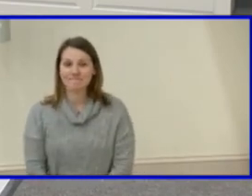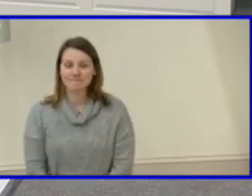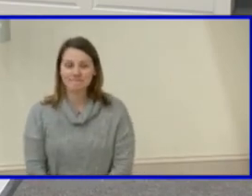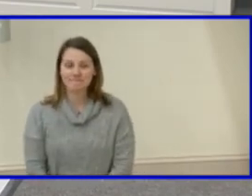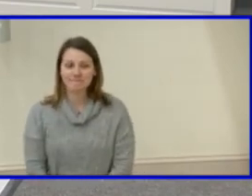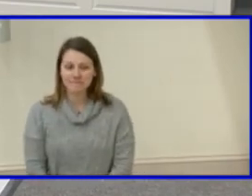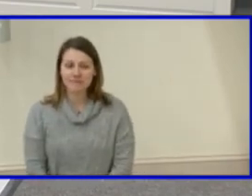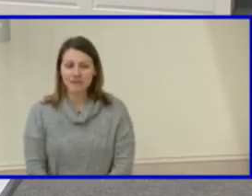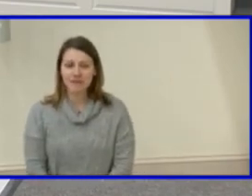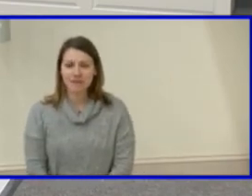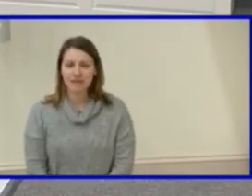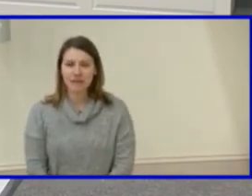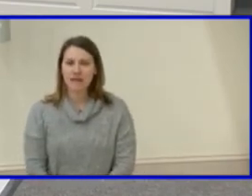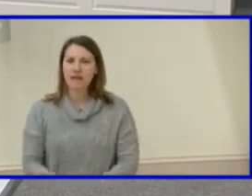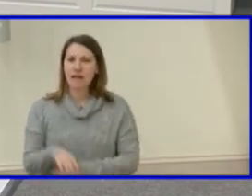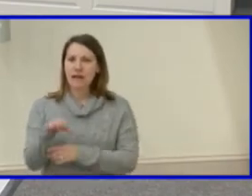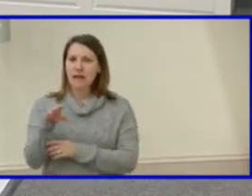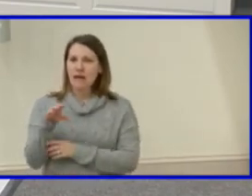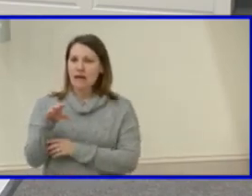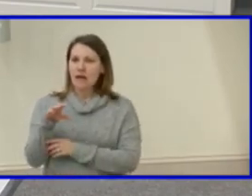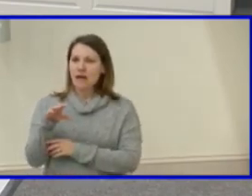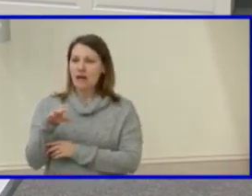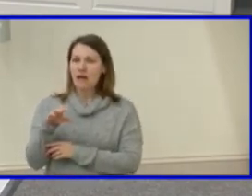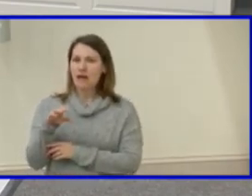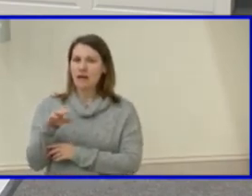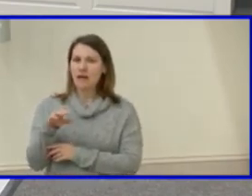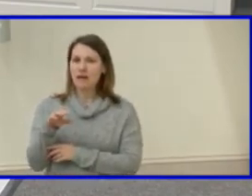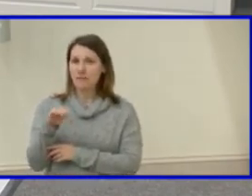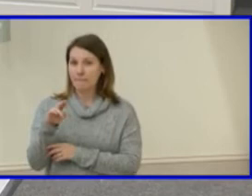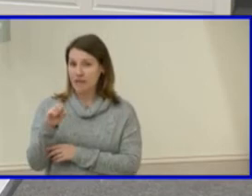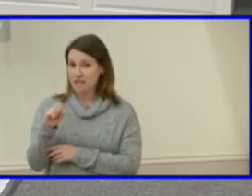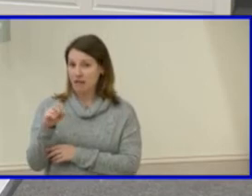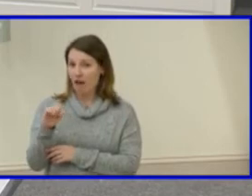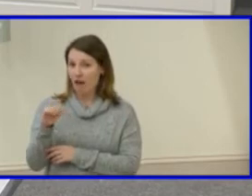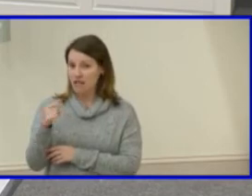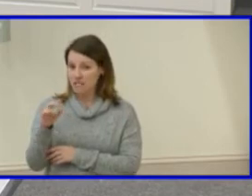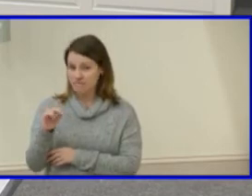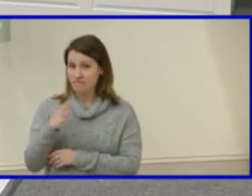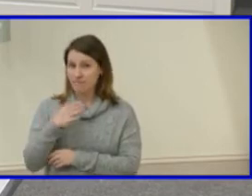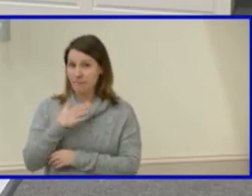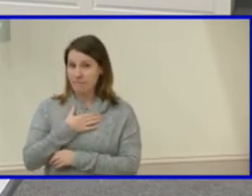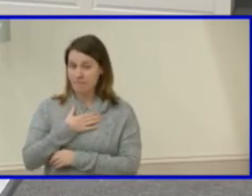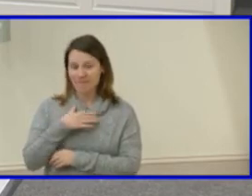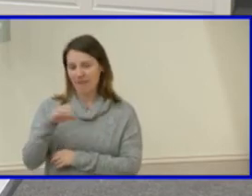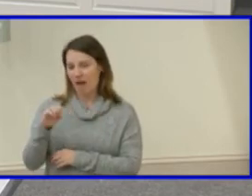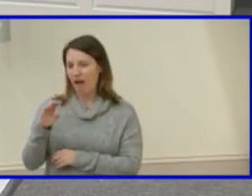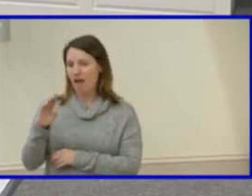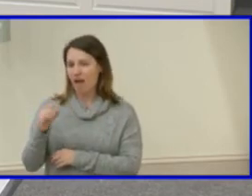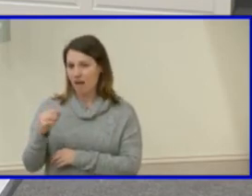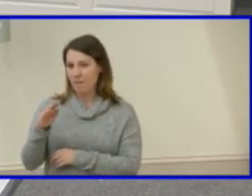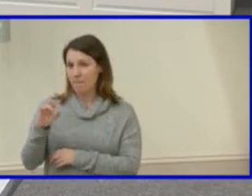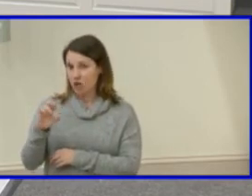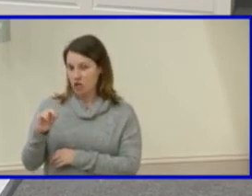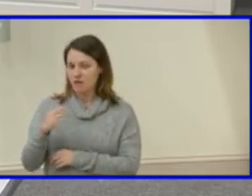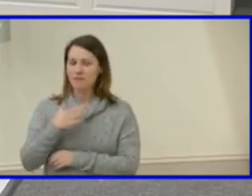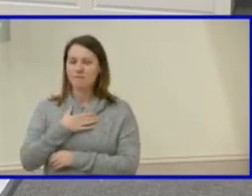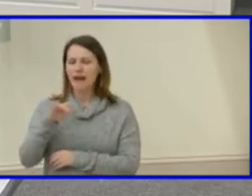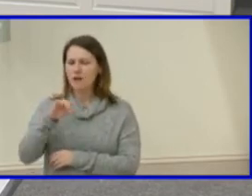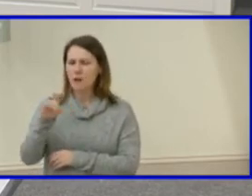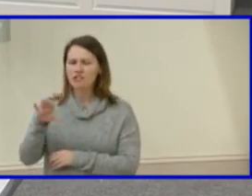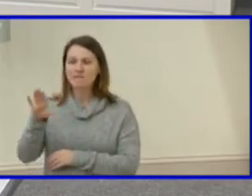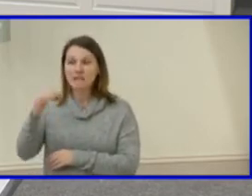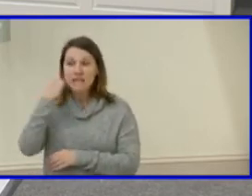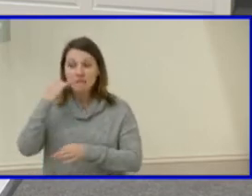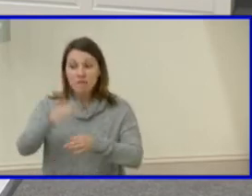um mrs augbrand i guess the question is in moving it up um will that impact